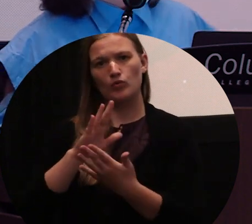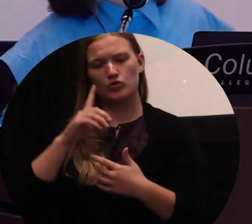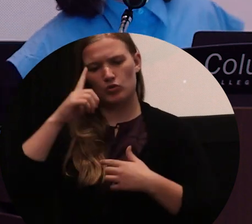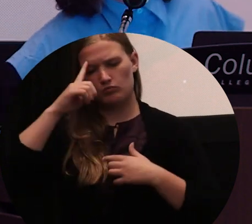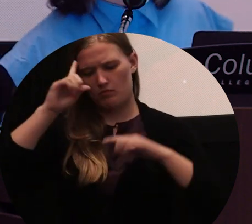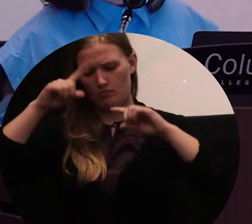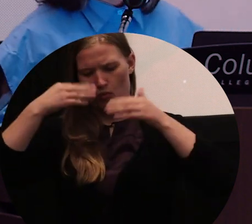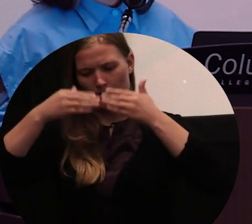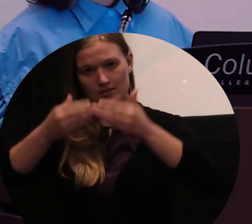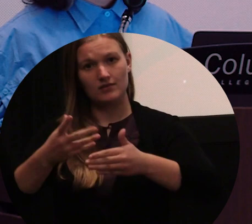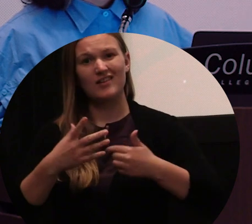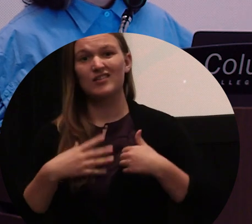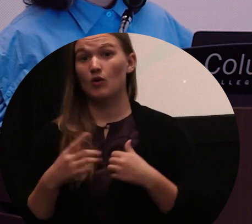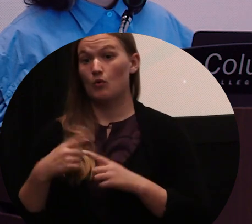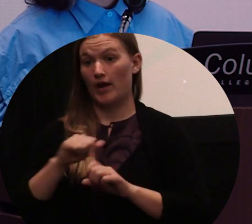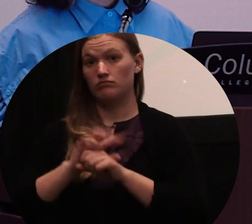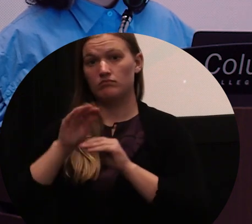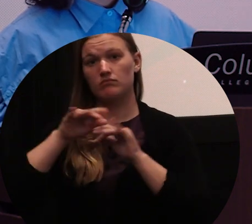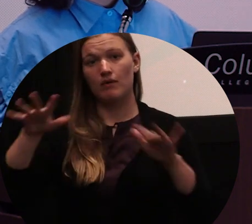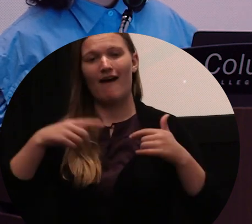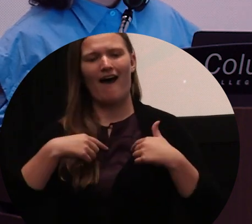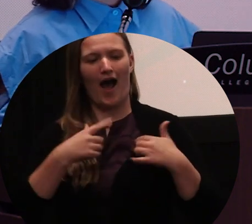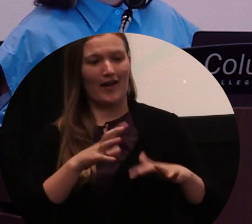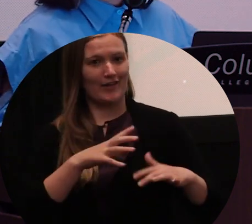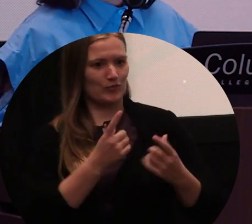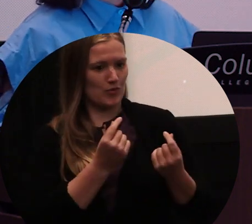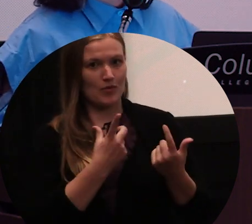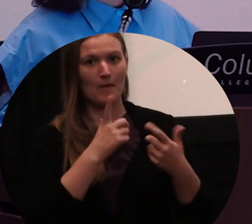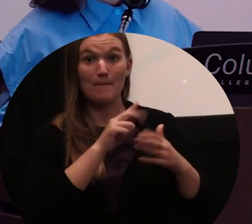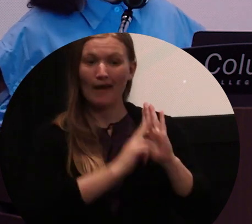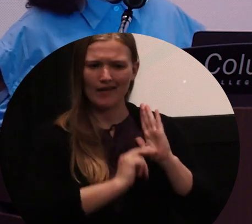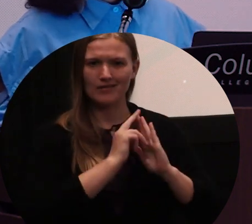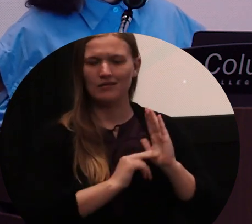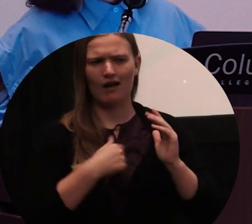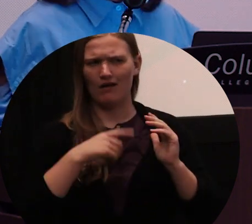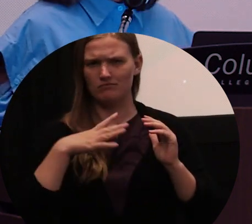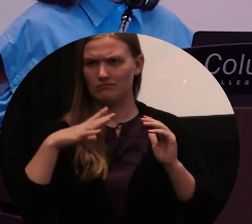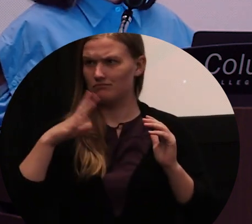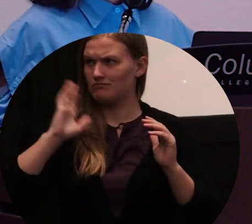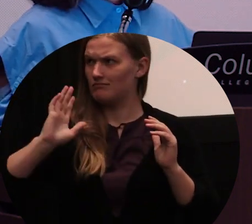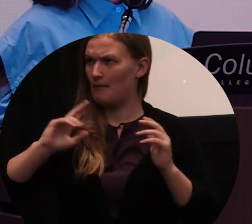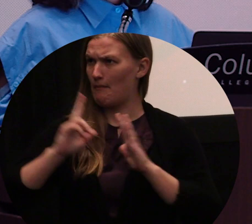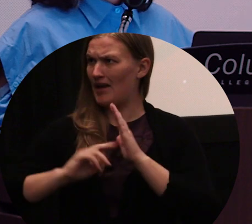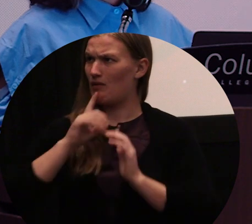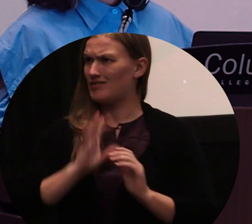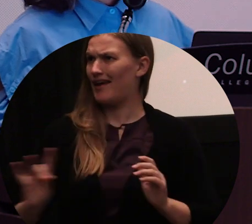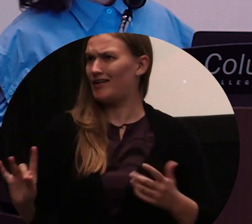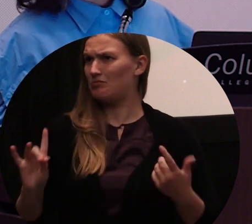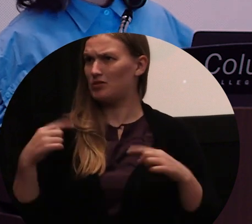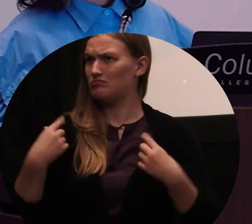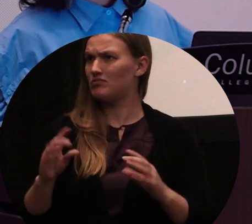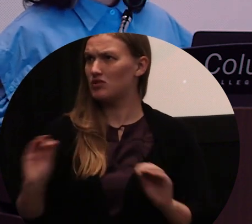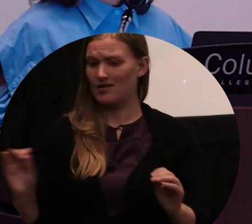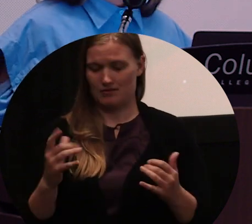happened while during the pandemic was I started painting again, which I hadn't done since I was like eight years old. And it was just something that I did for myself. It